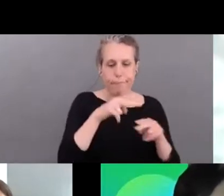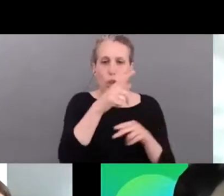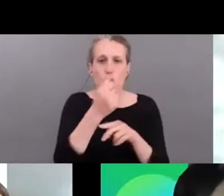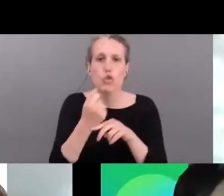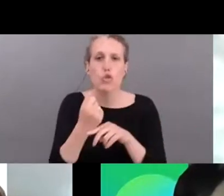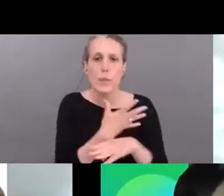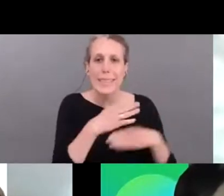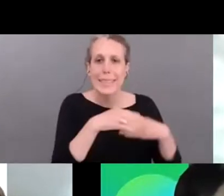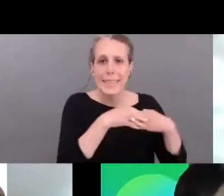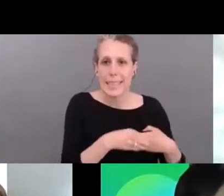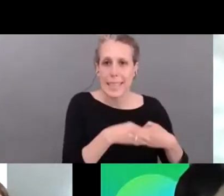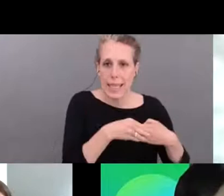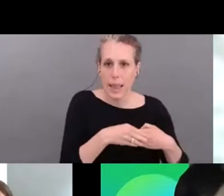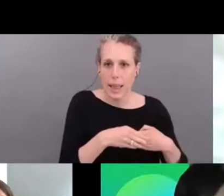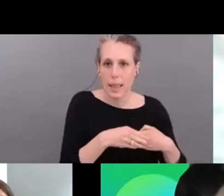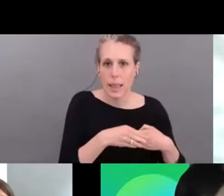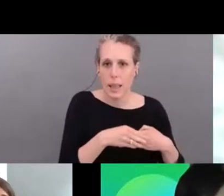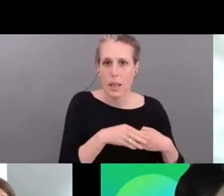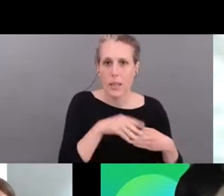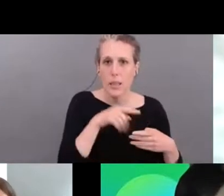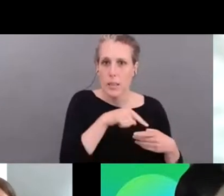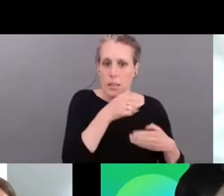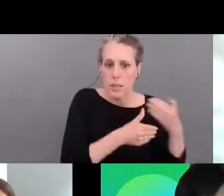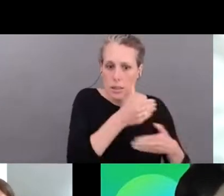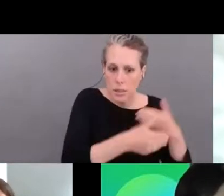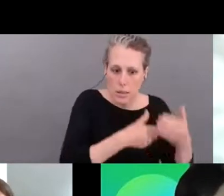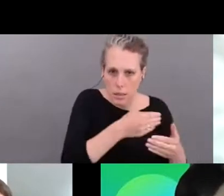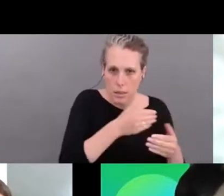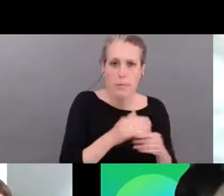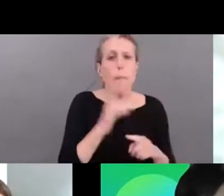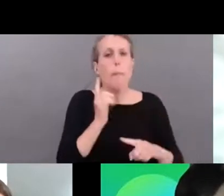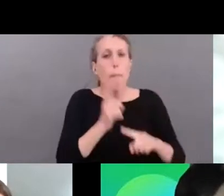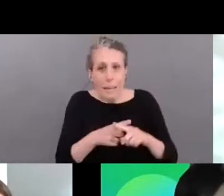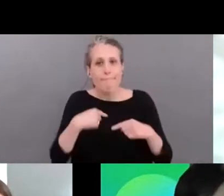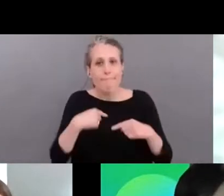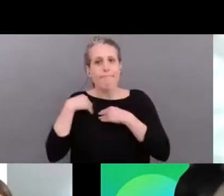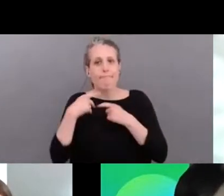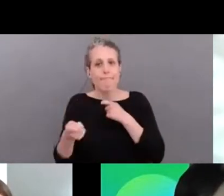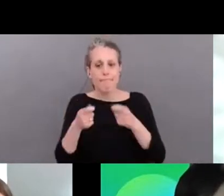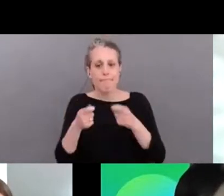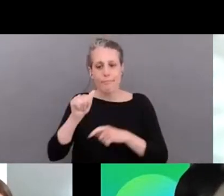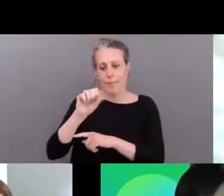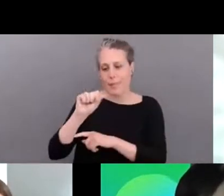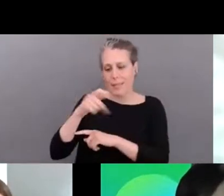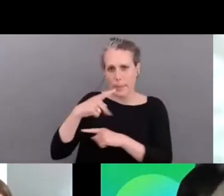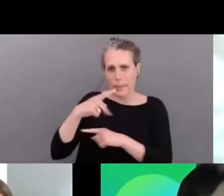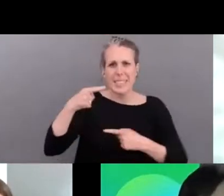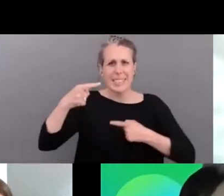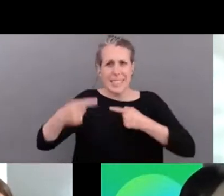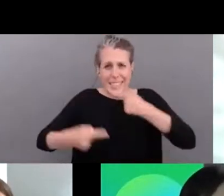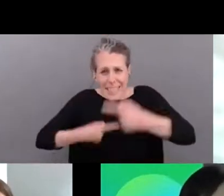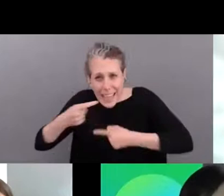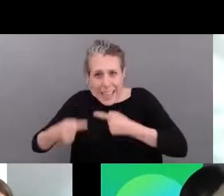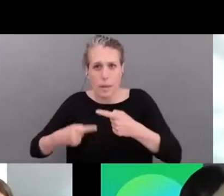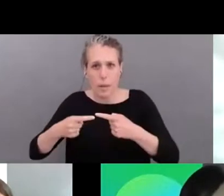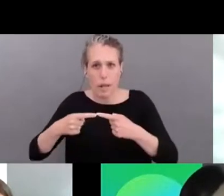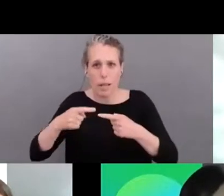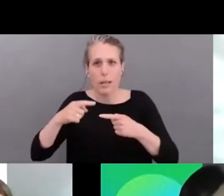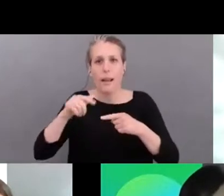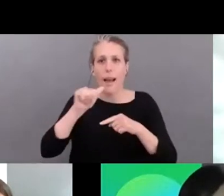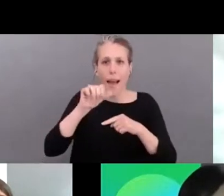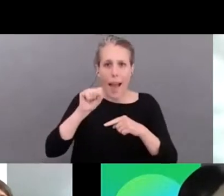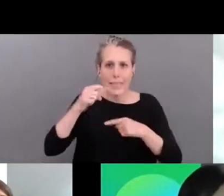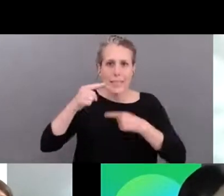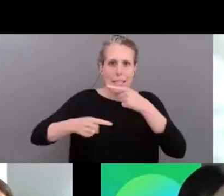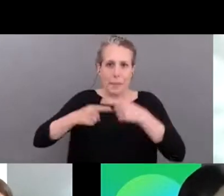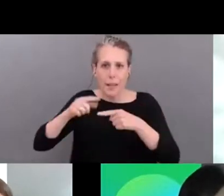among other things um and i'm the manager of the asap as sustainable as possible project which brings together six